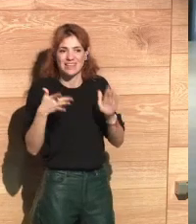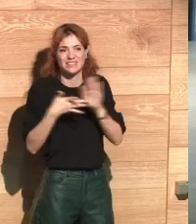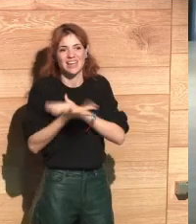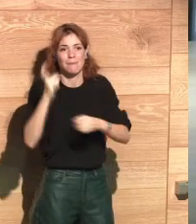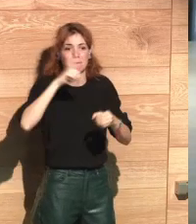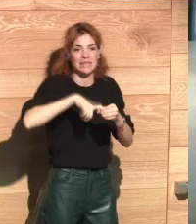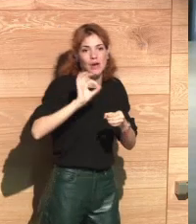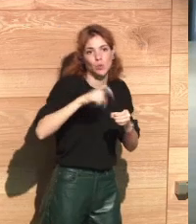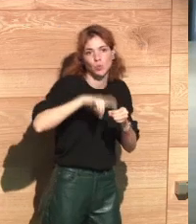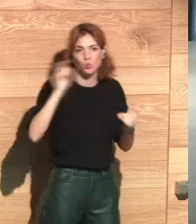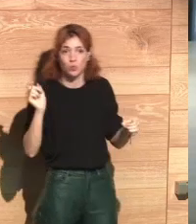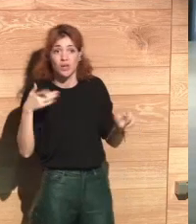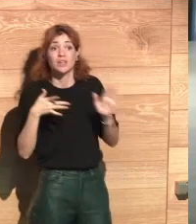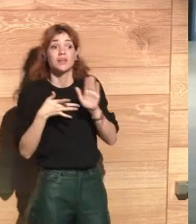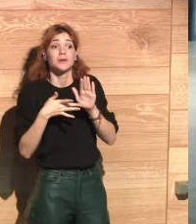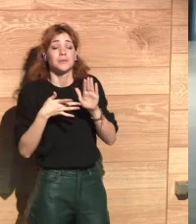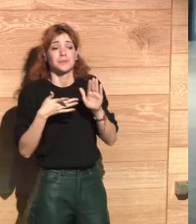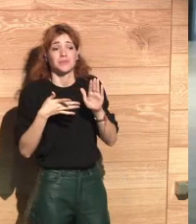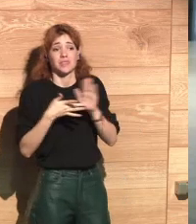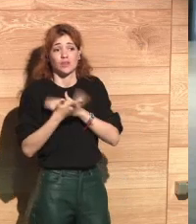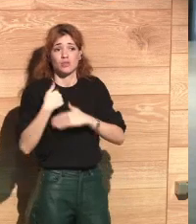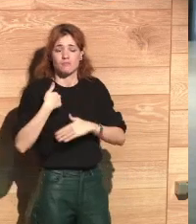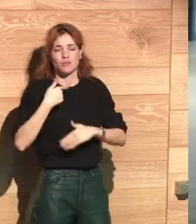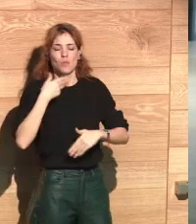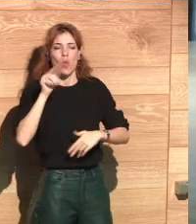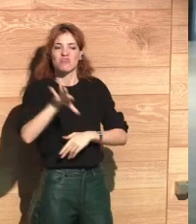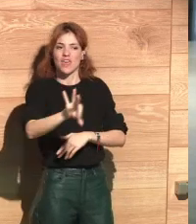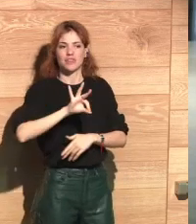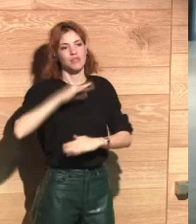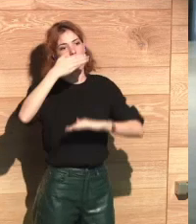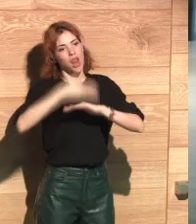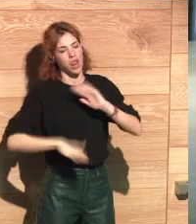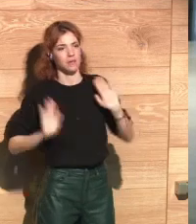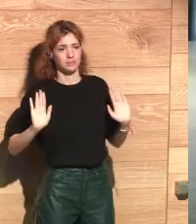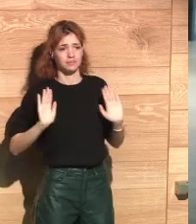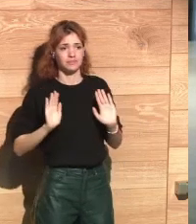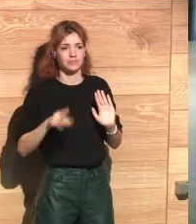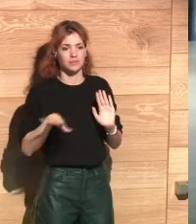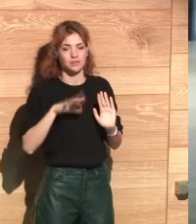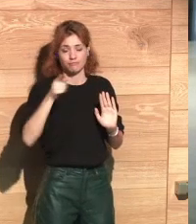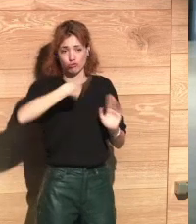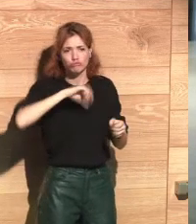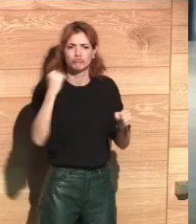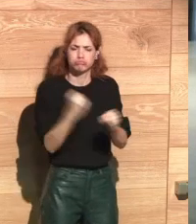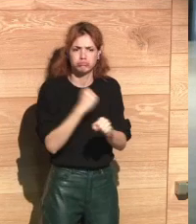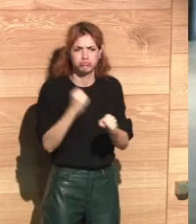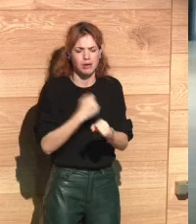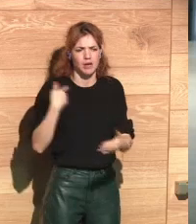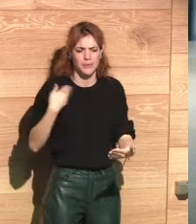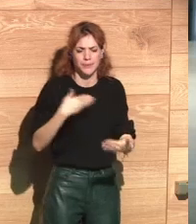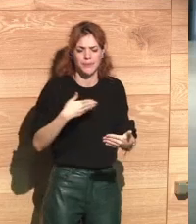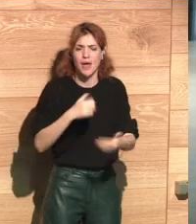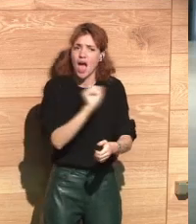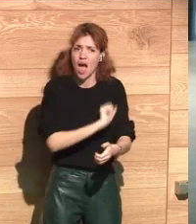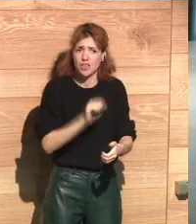cannot be received if I do not consent in the company, if I do not give my consent to the company for using my